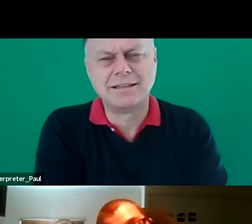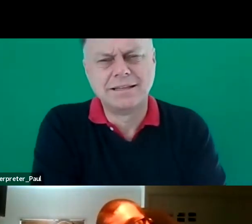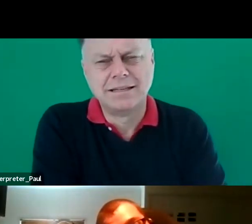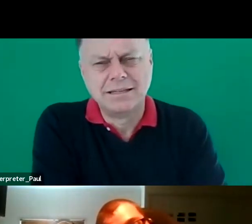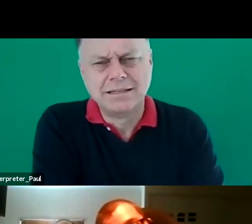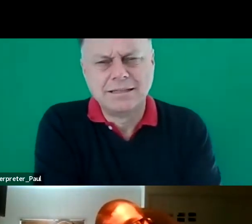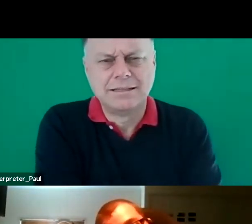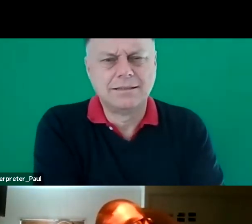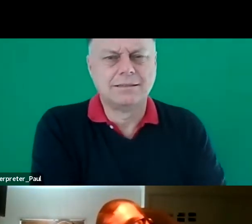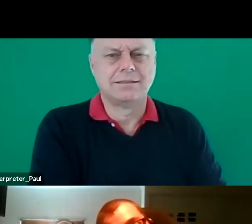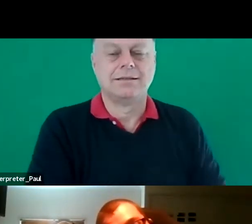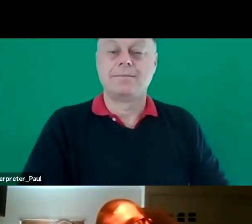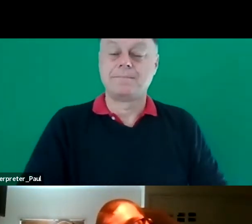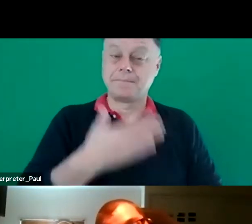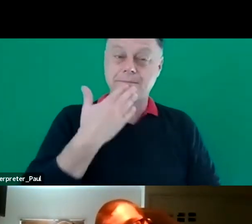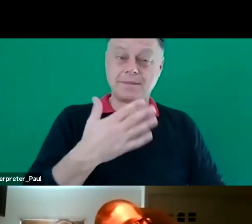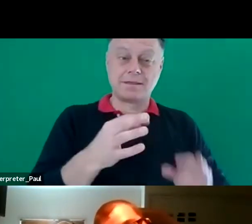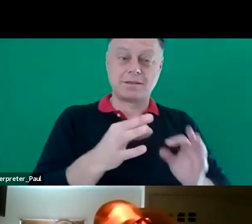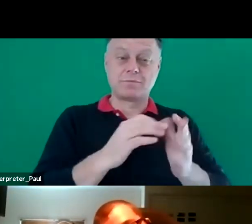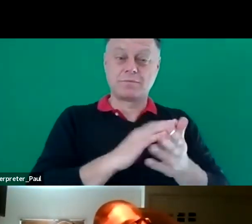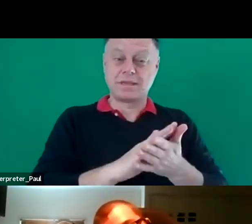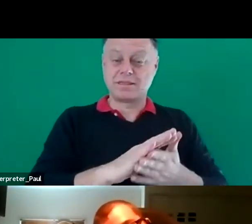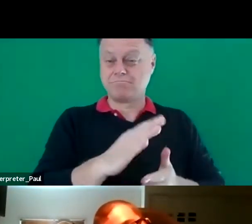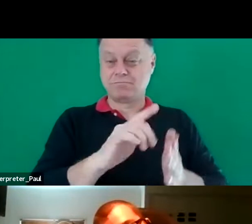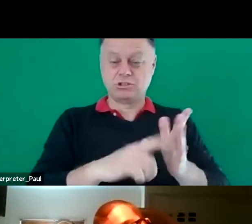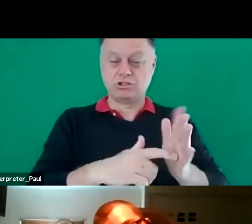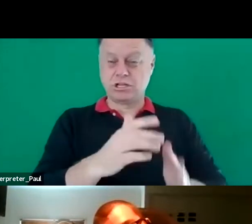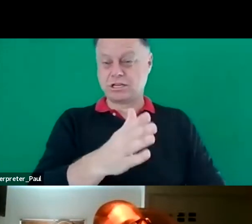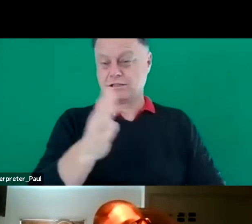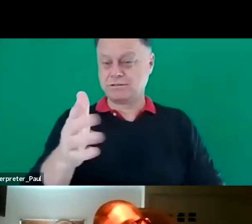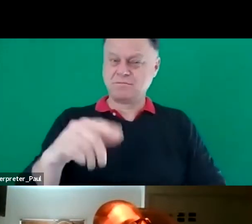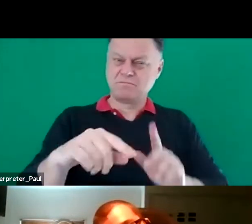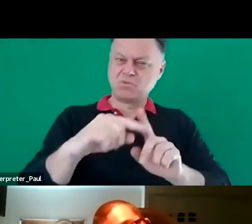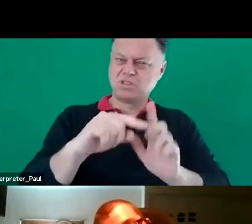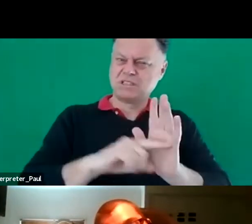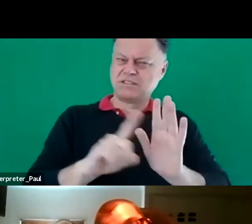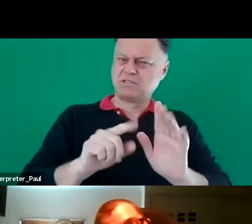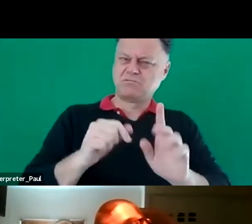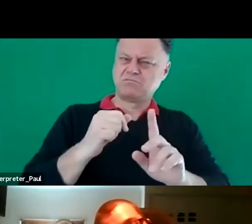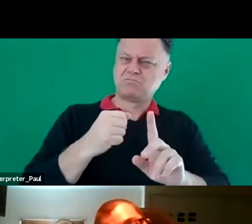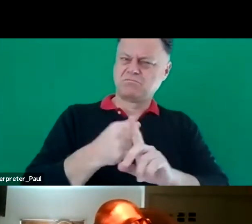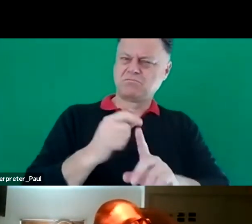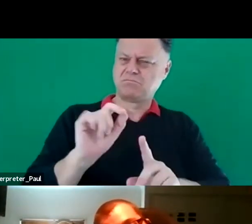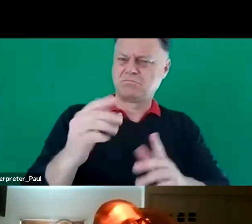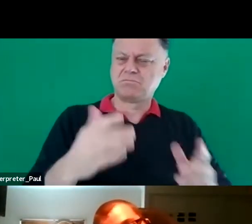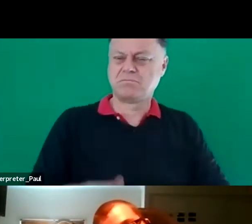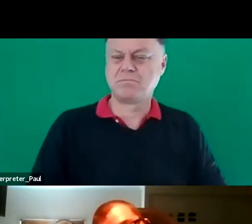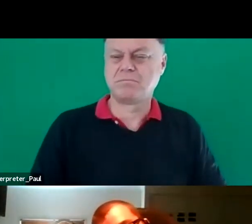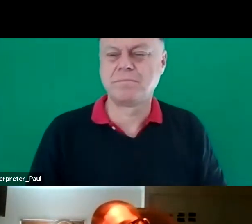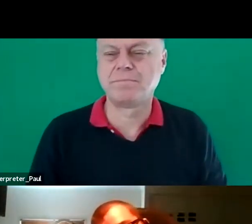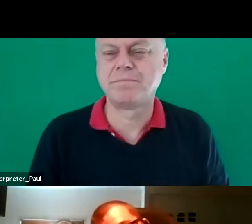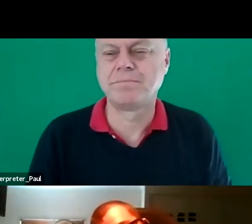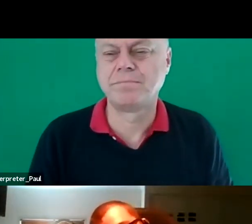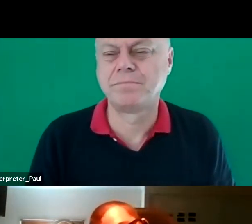Thanks, Beth. That's great. Jack, let's go to you. What were the positive and negative impacts of your disability in your study? Mine's more of an